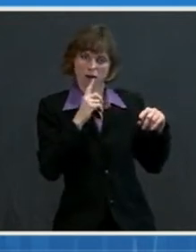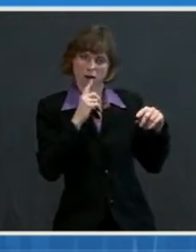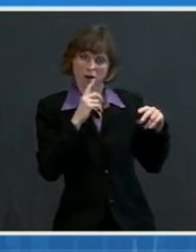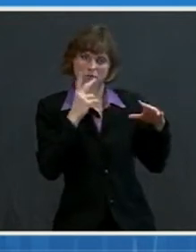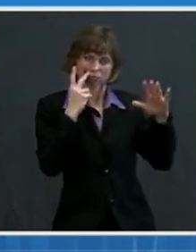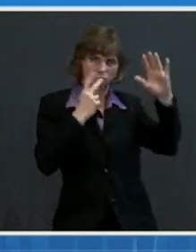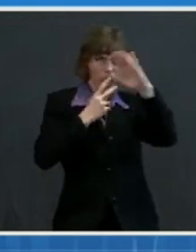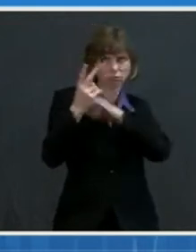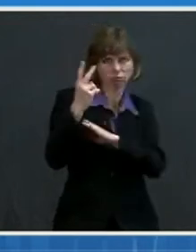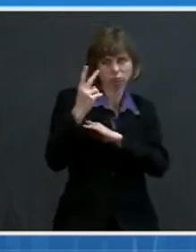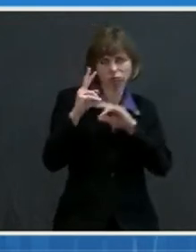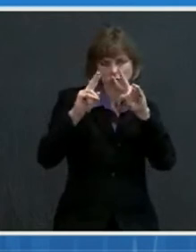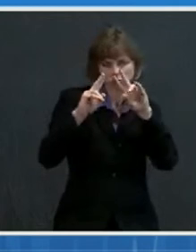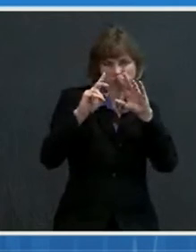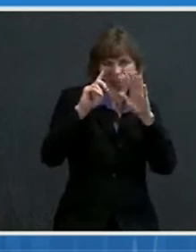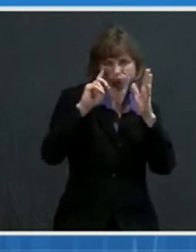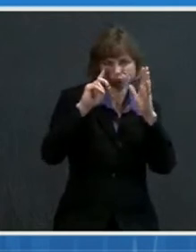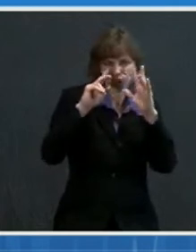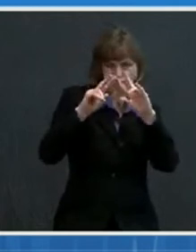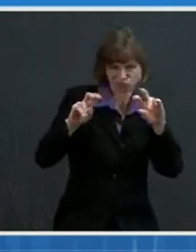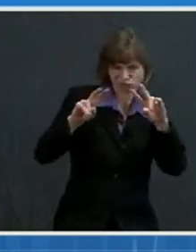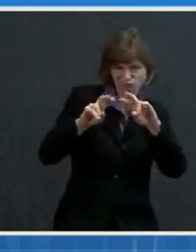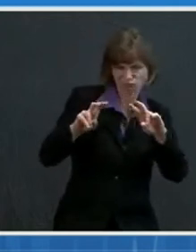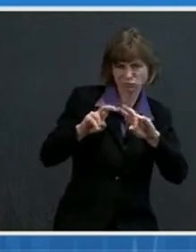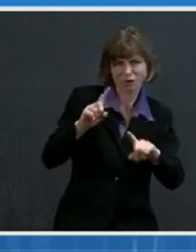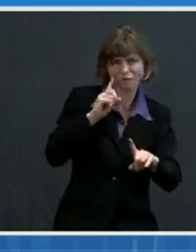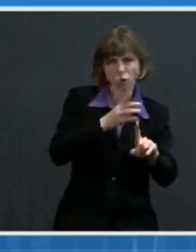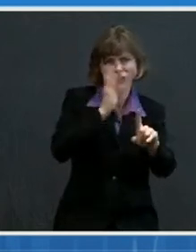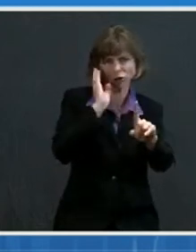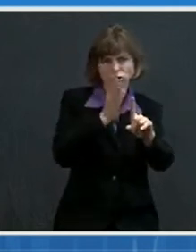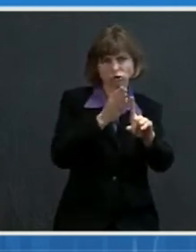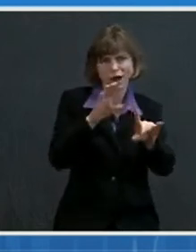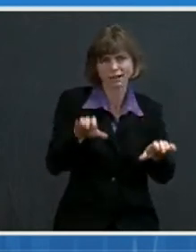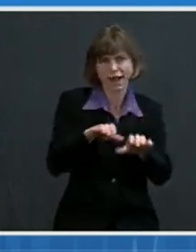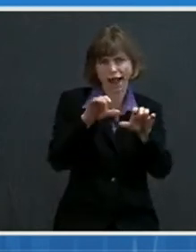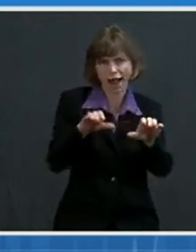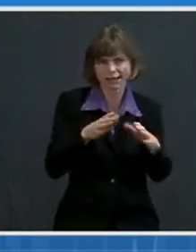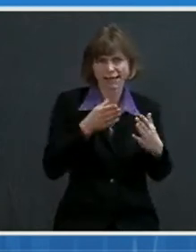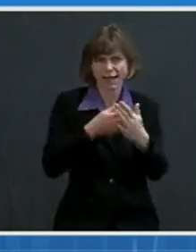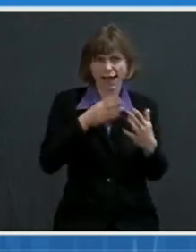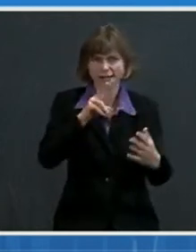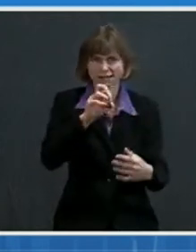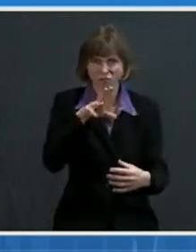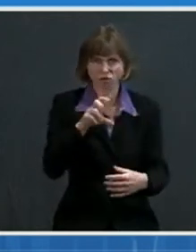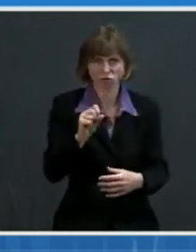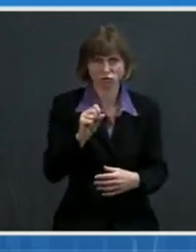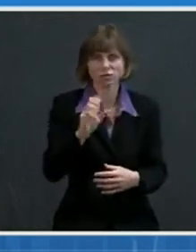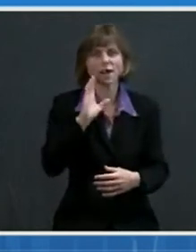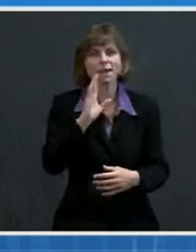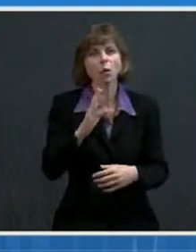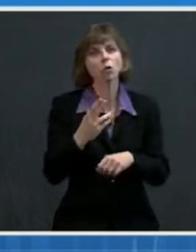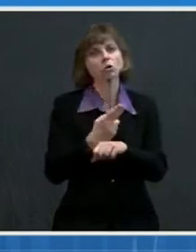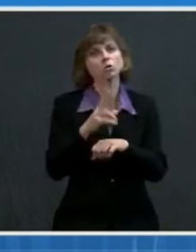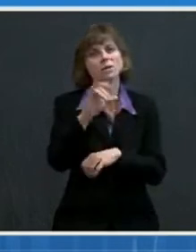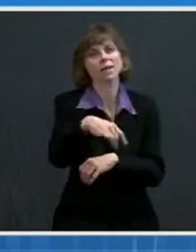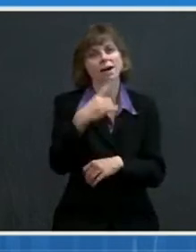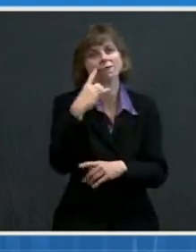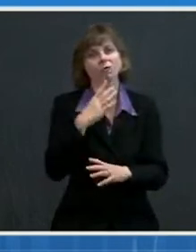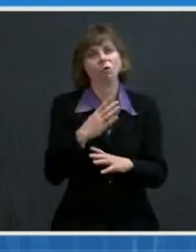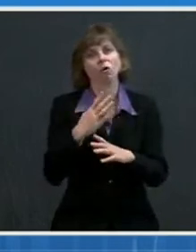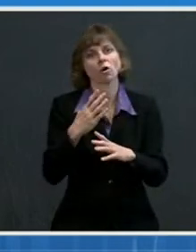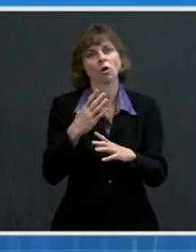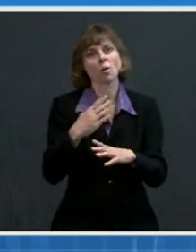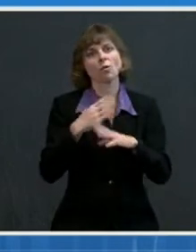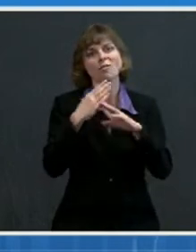way for direct-acting antivirals, which are going to be used to prevent people from progressing in their